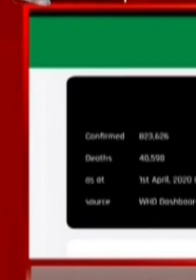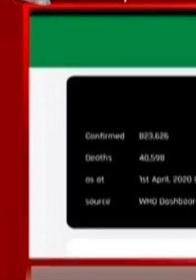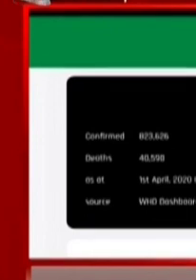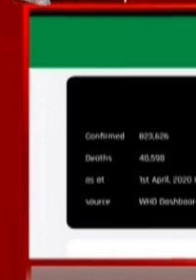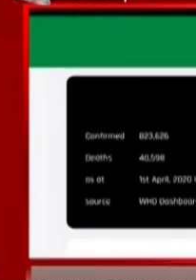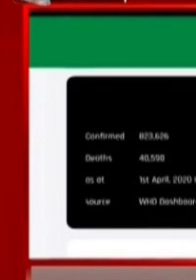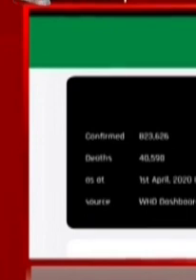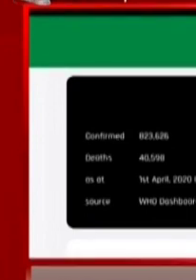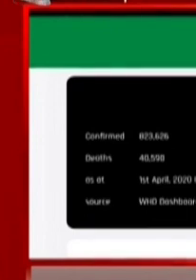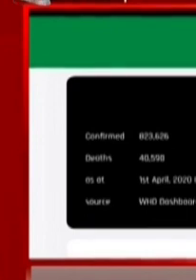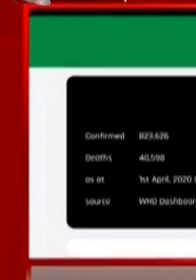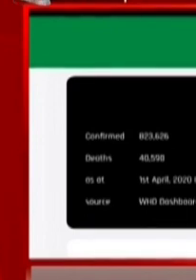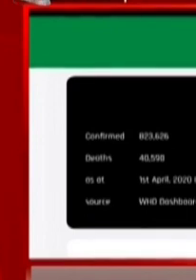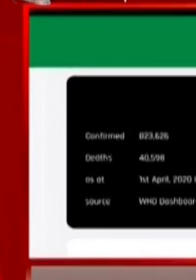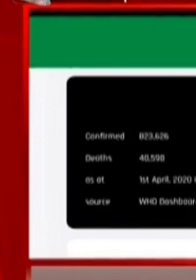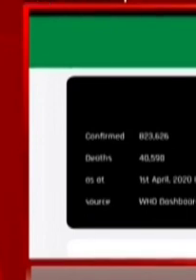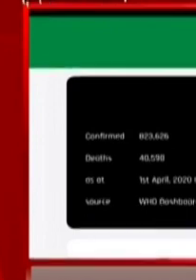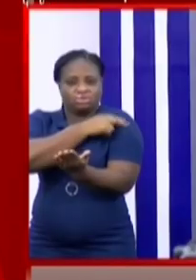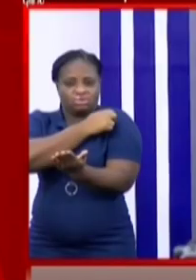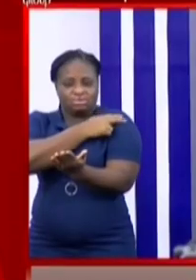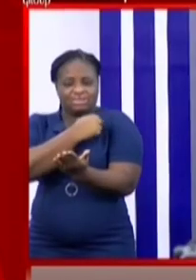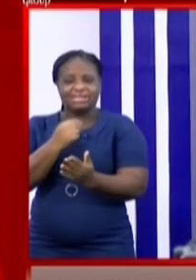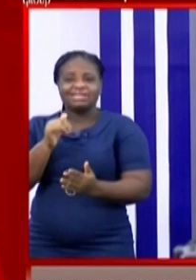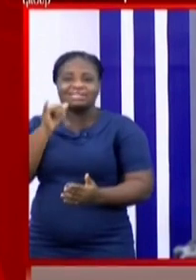Service, Dr. Patrick Abwaji, gave this update.